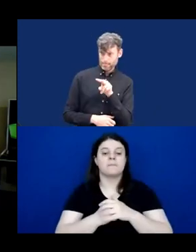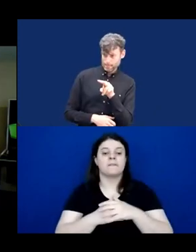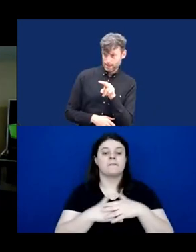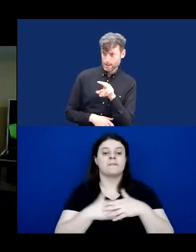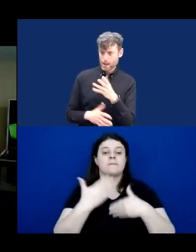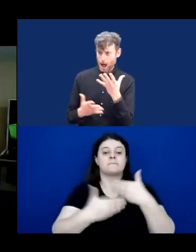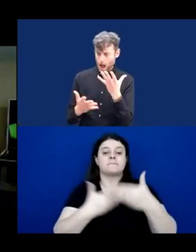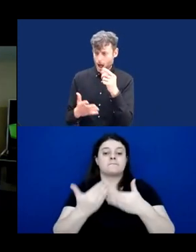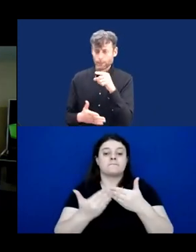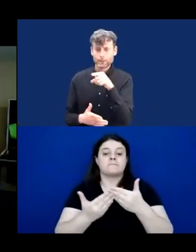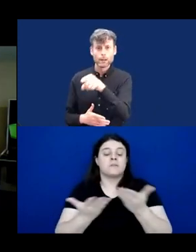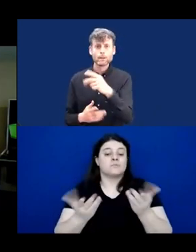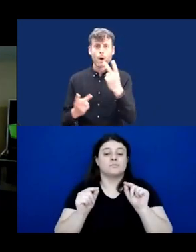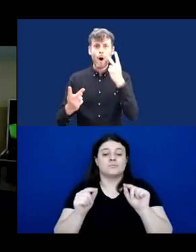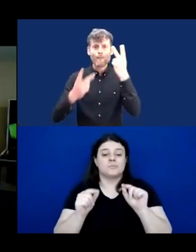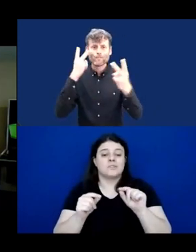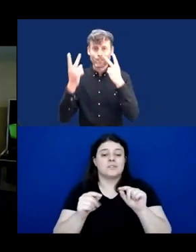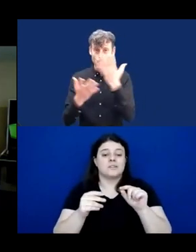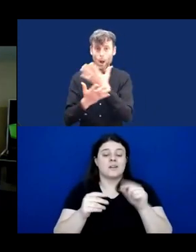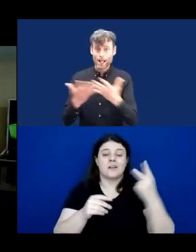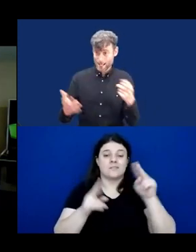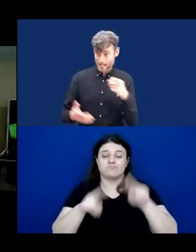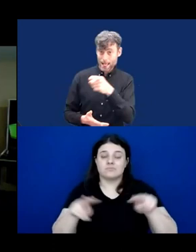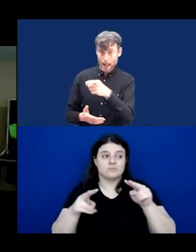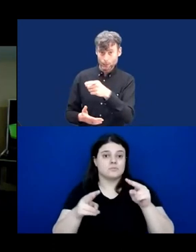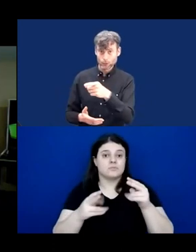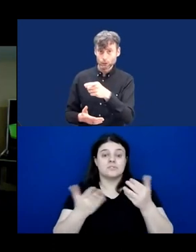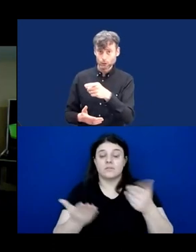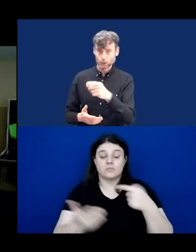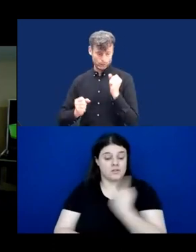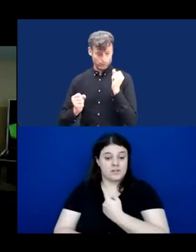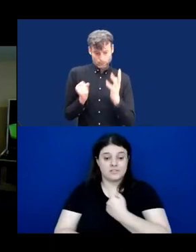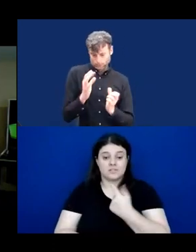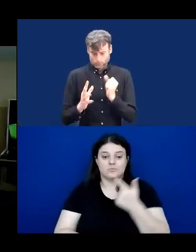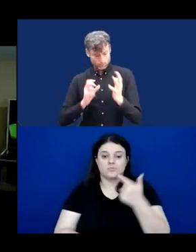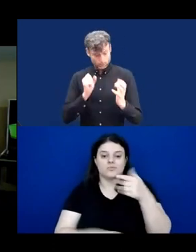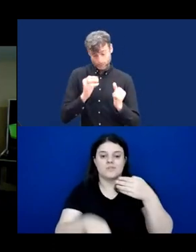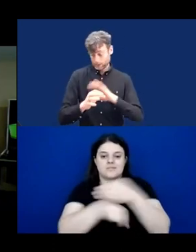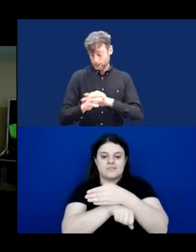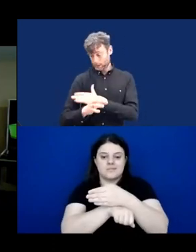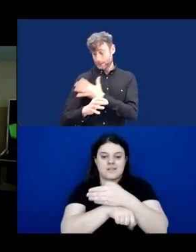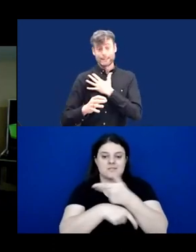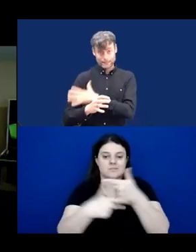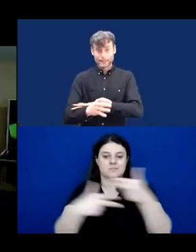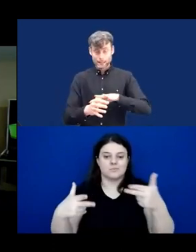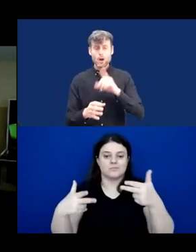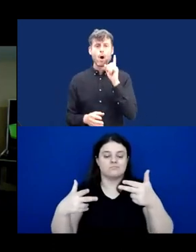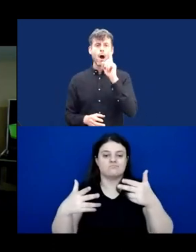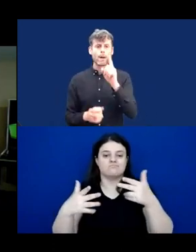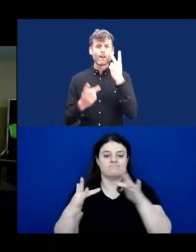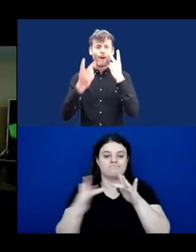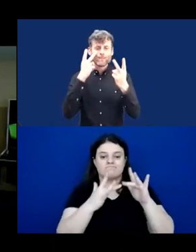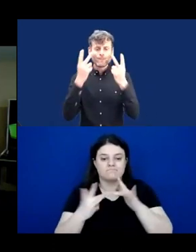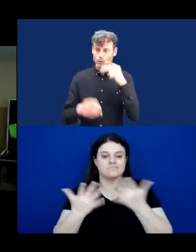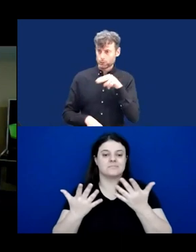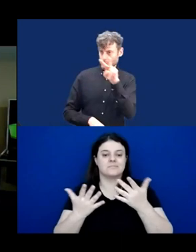the language is a visual one. And so we didn't have access to a lot of the spatial dimensions of the language, a lot of